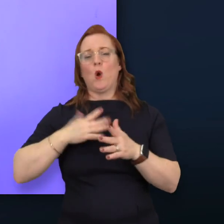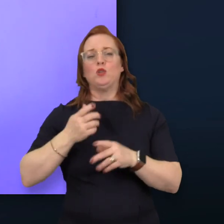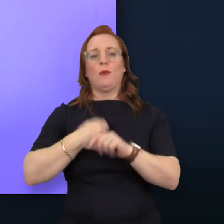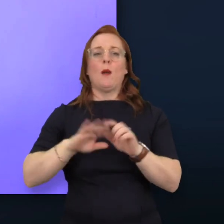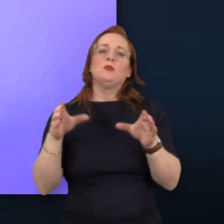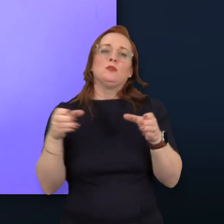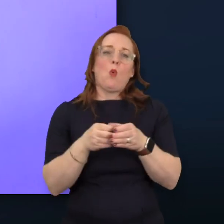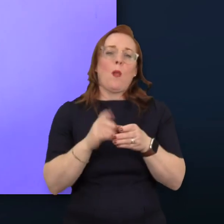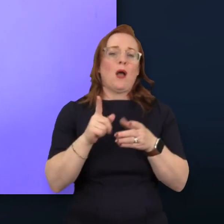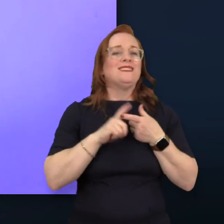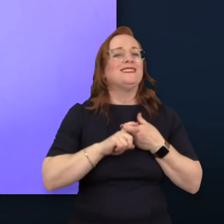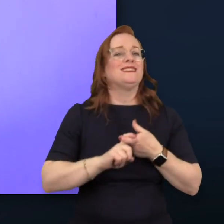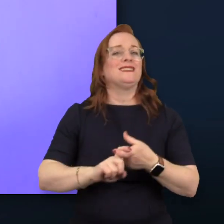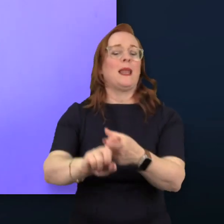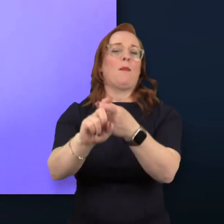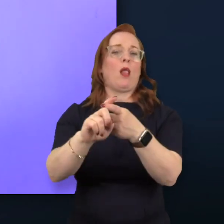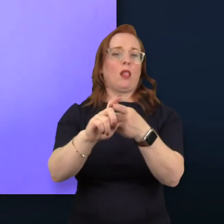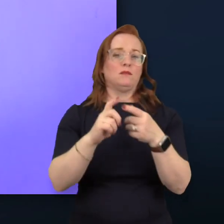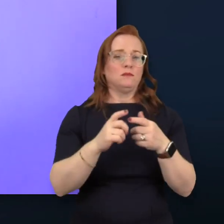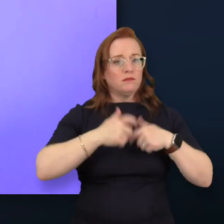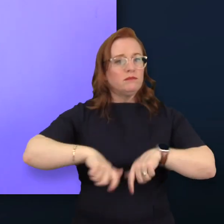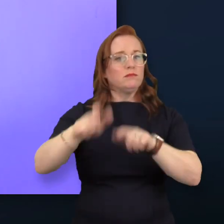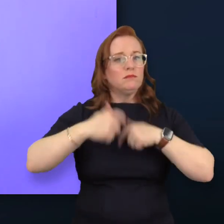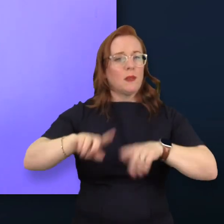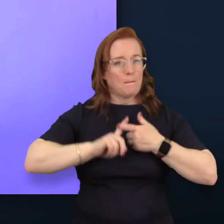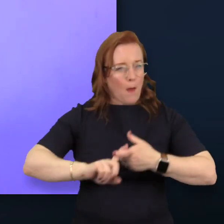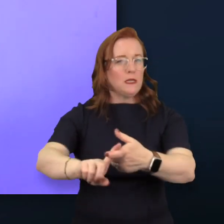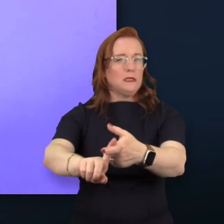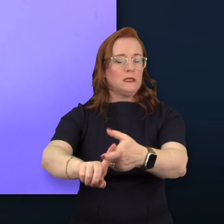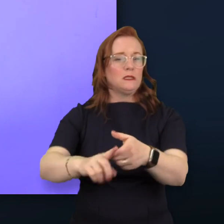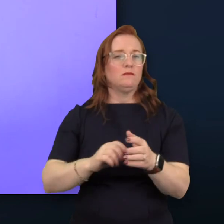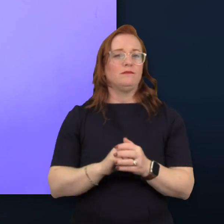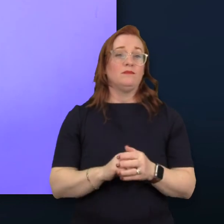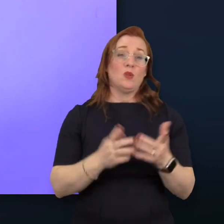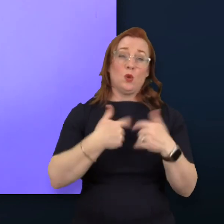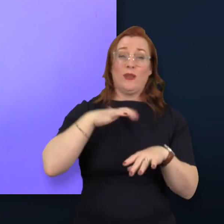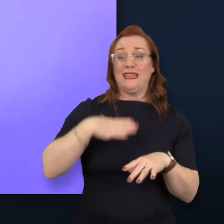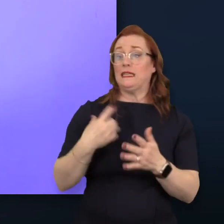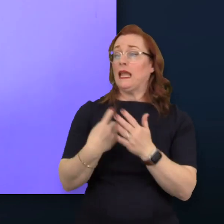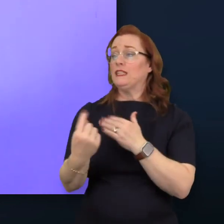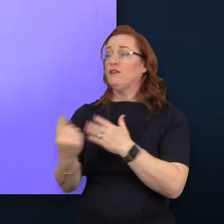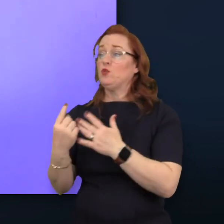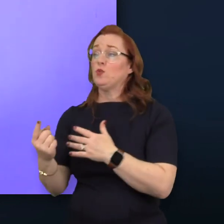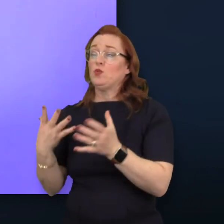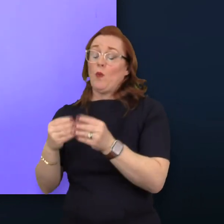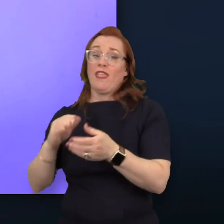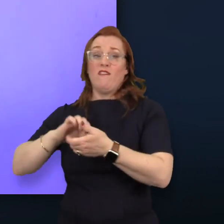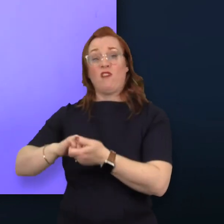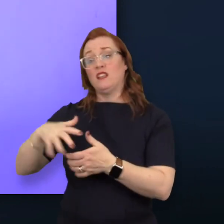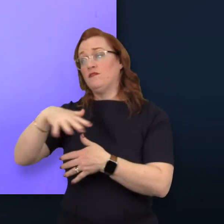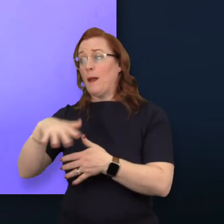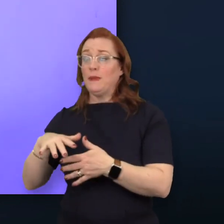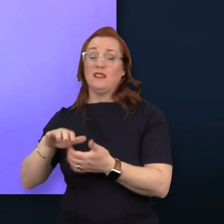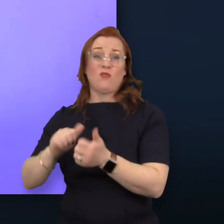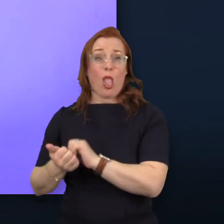small but sustainable on a permanent basis and we need individuals and their friends families